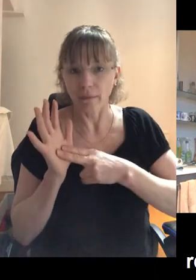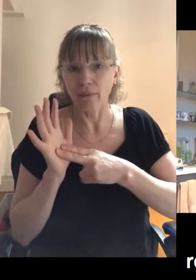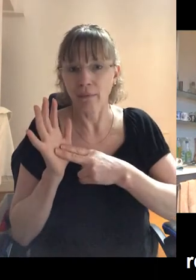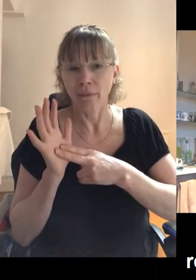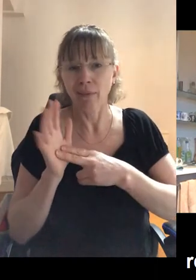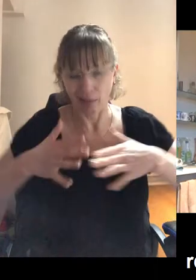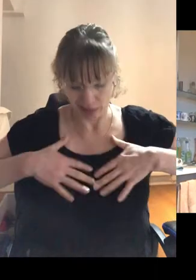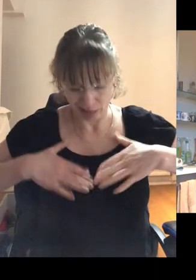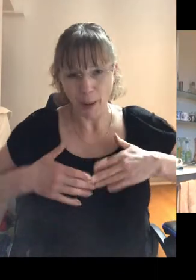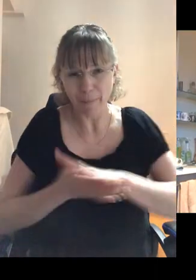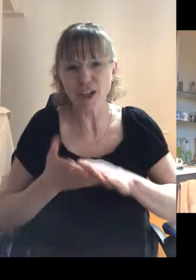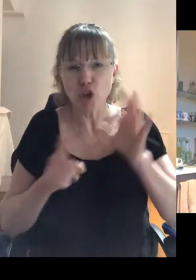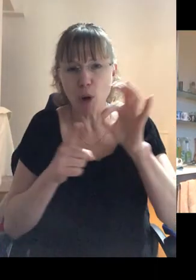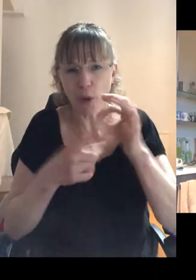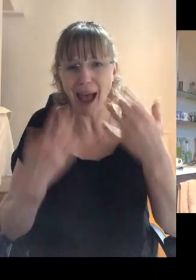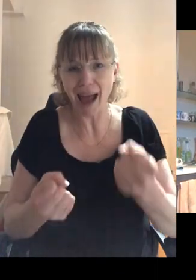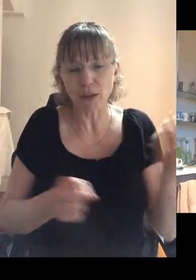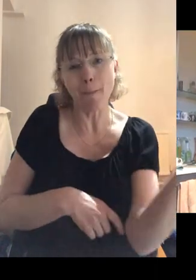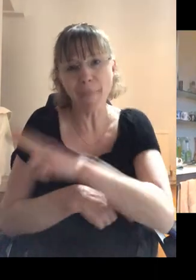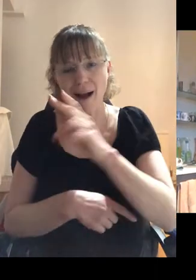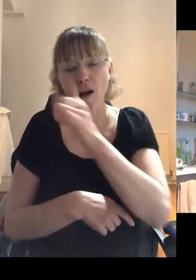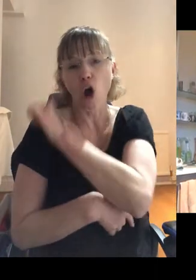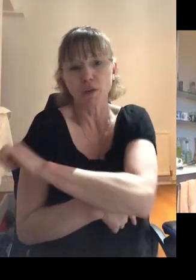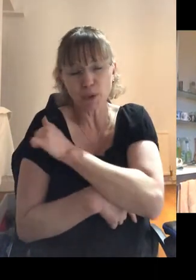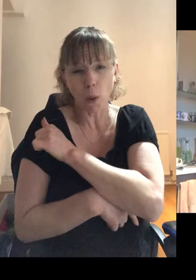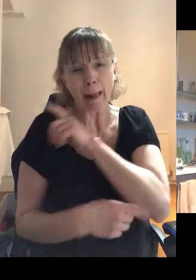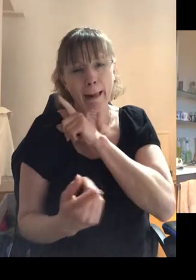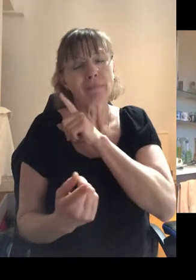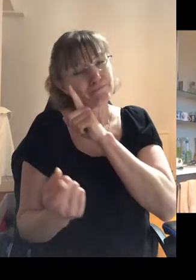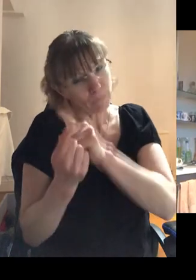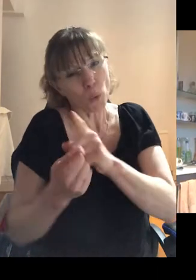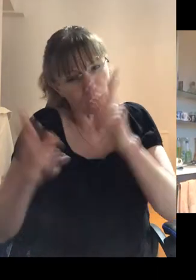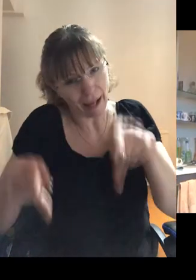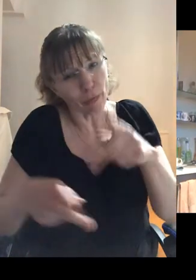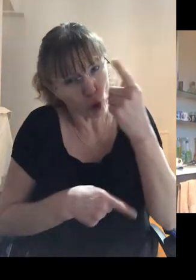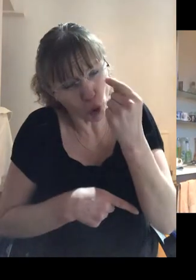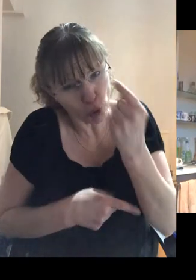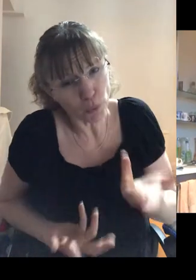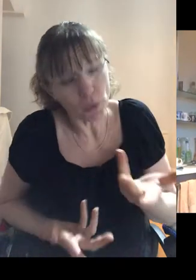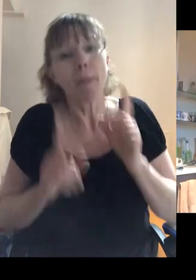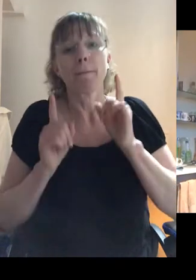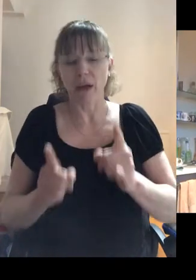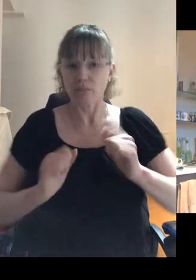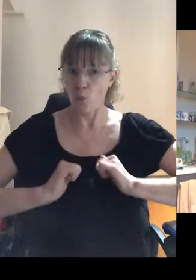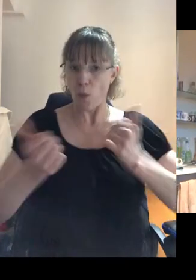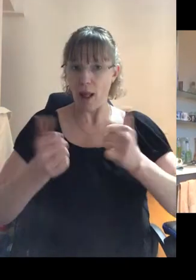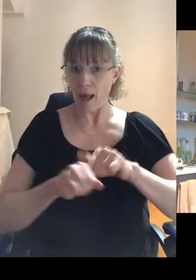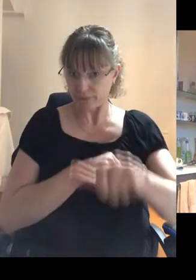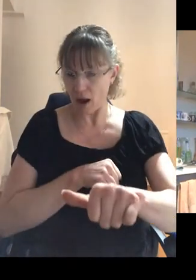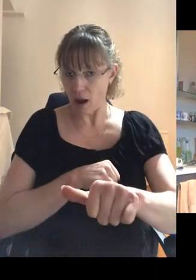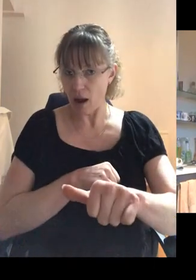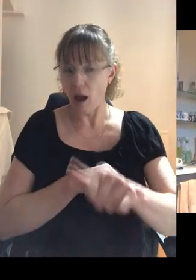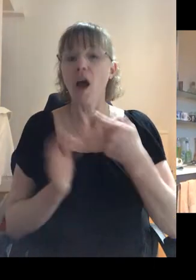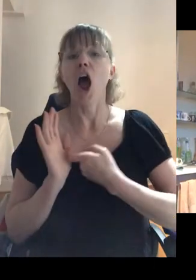Um, and actually was the closest I got to death. Ironically, I haven't started treatment, but I, I got well after that,